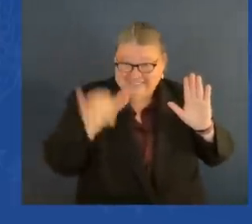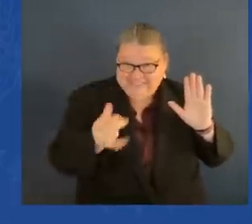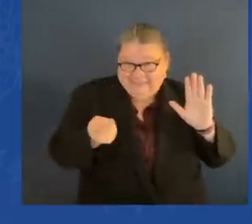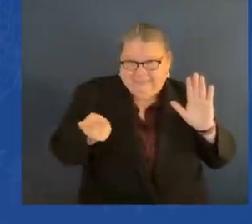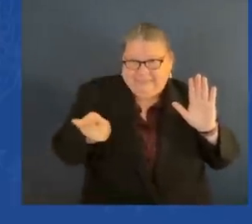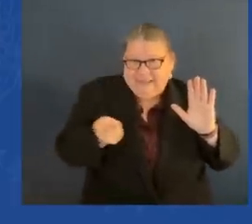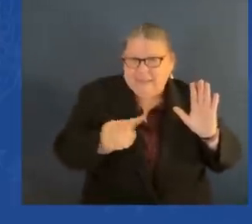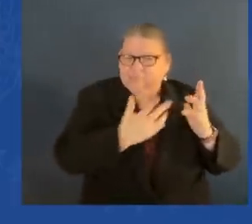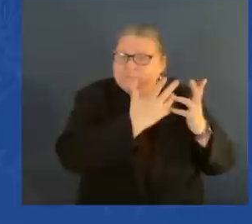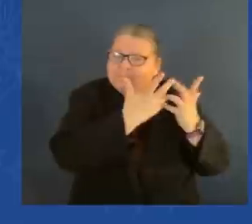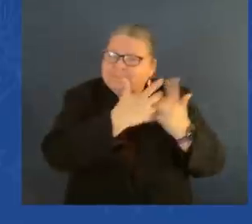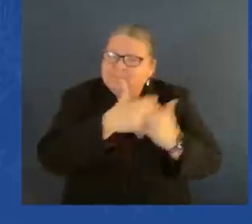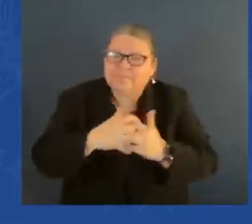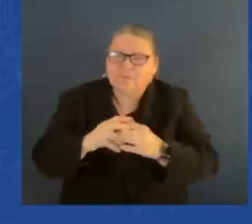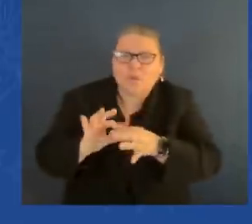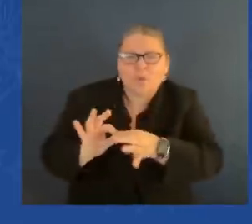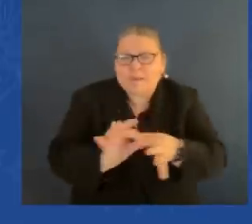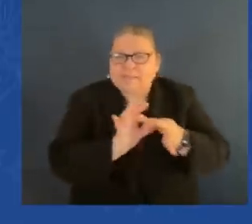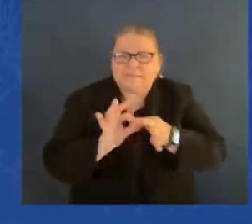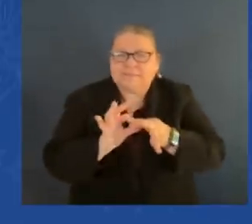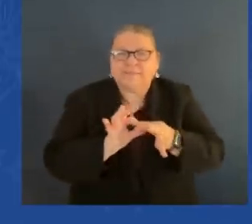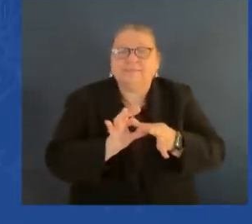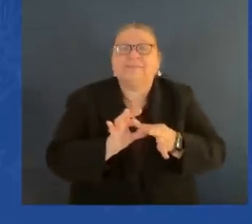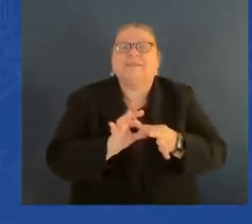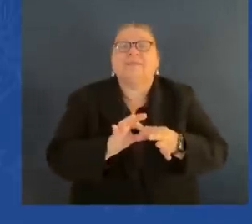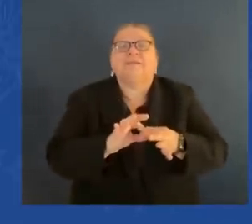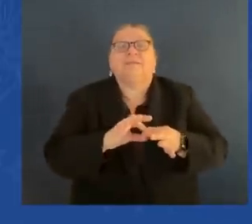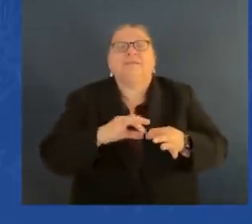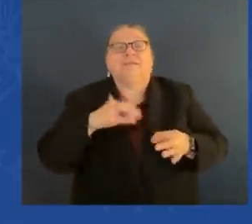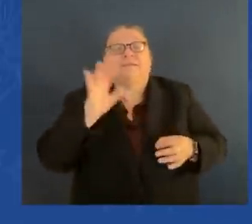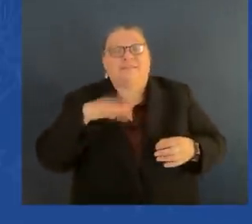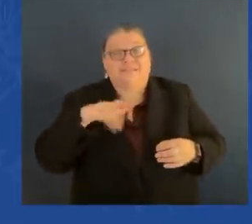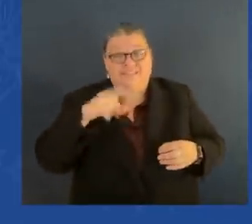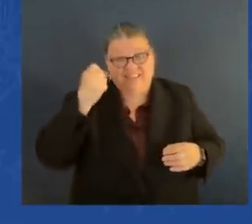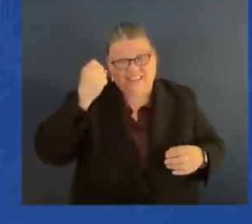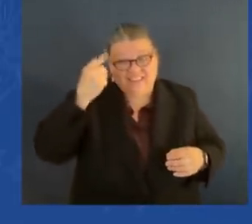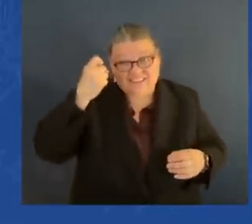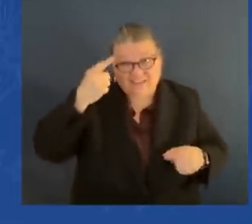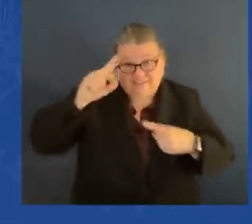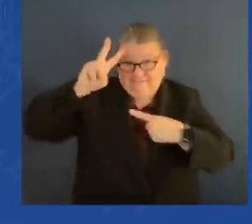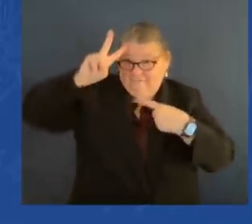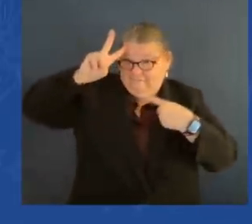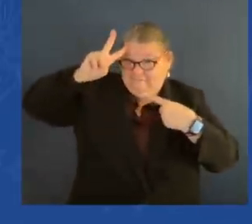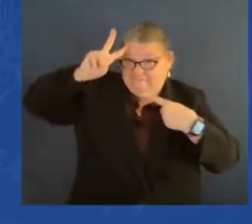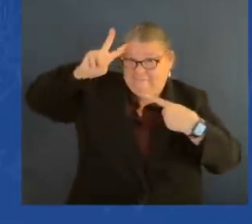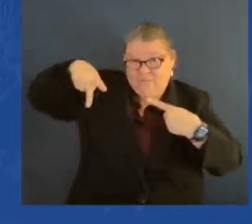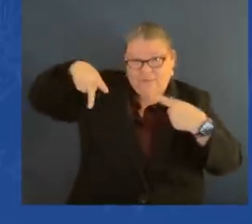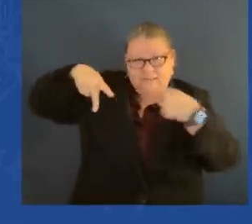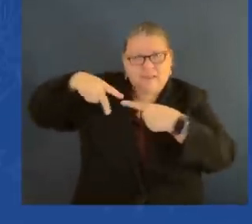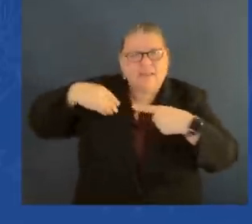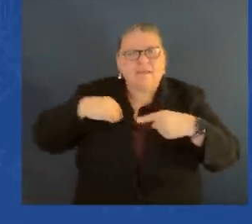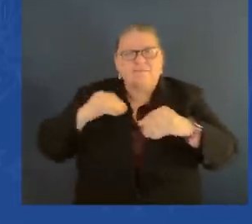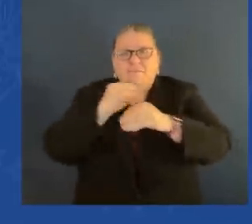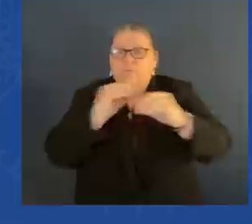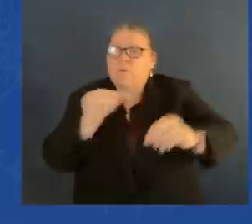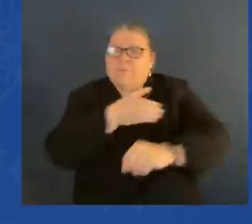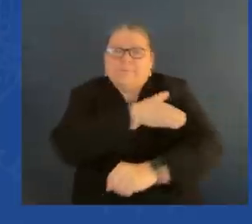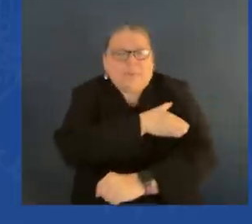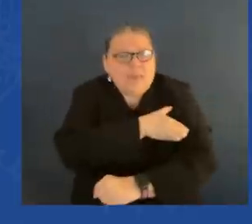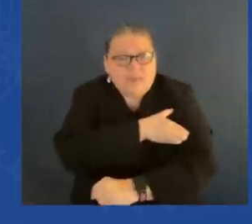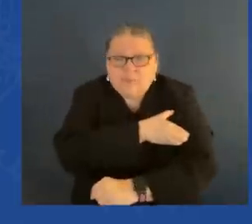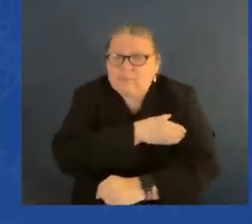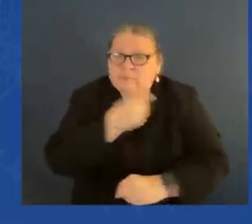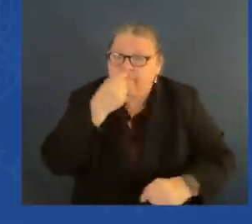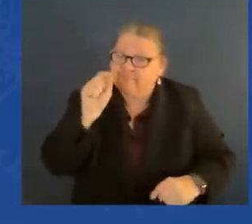Vice Presidency holds no inherent power, none, zero. The Vice Presidency is merely, and it's true, a